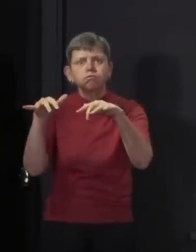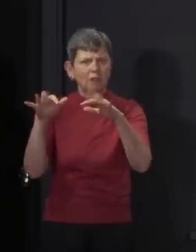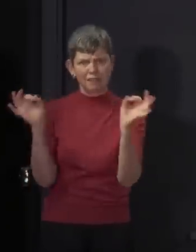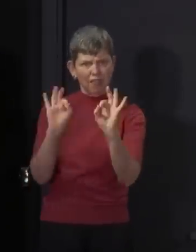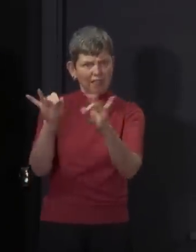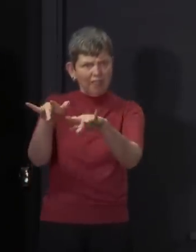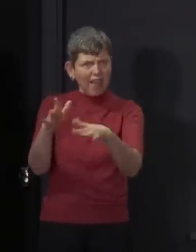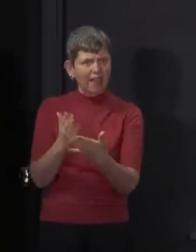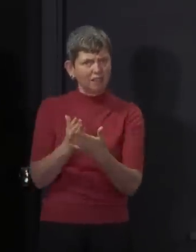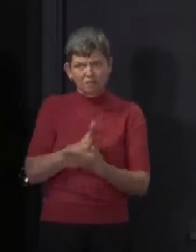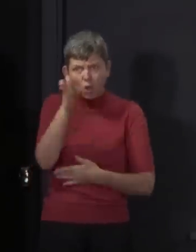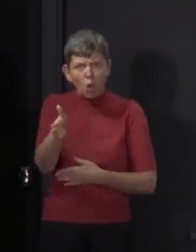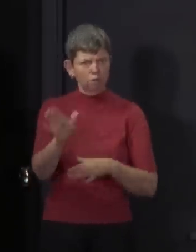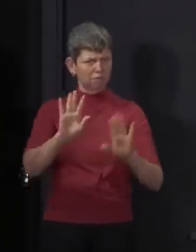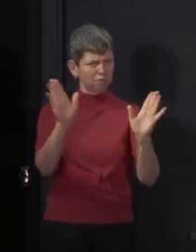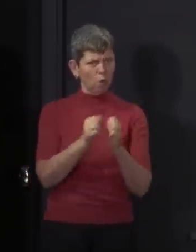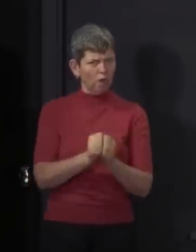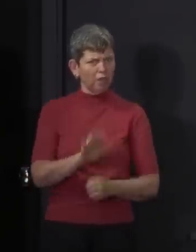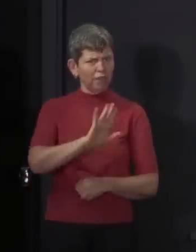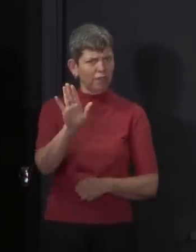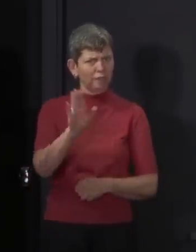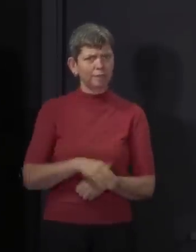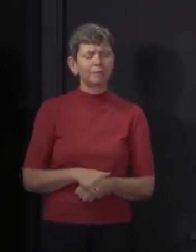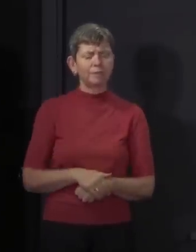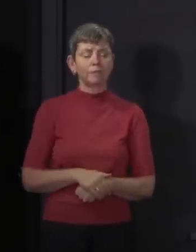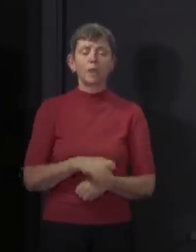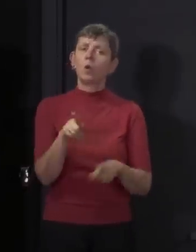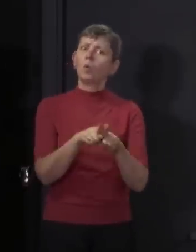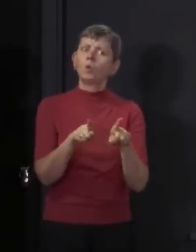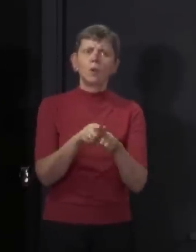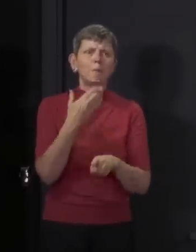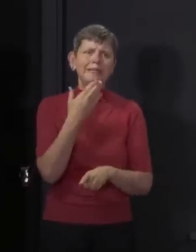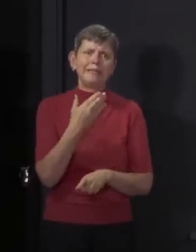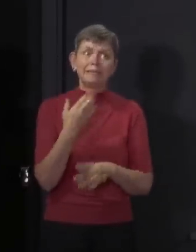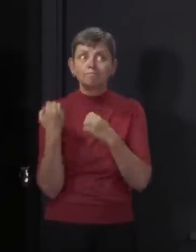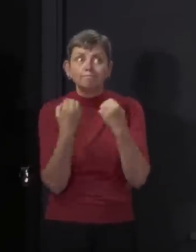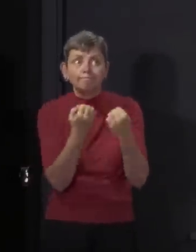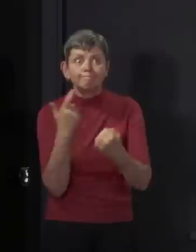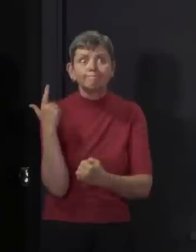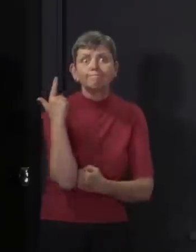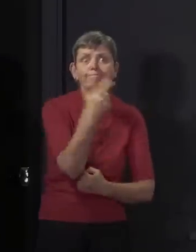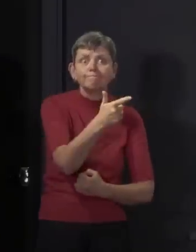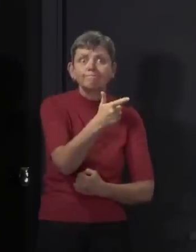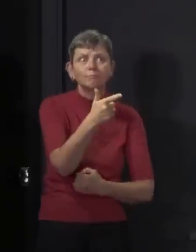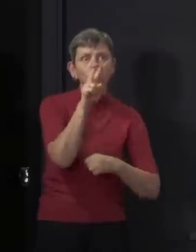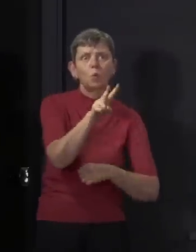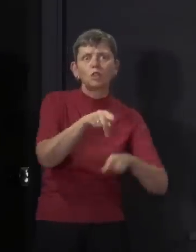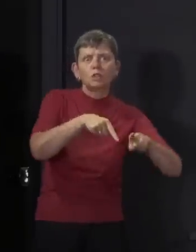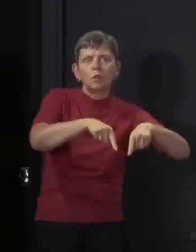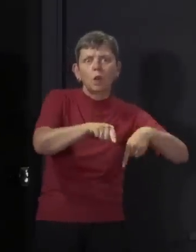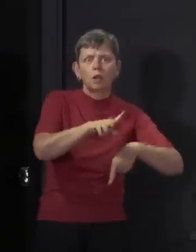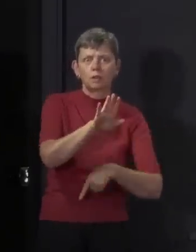there, so there is no point at all in turning up. And finally, please don't travel in order to try to watch the match. know